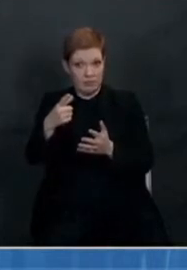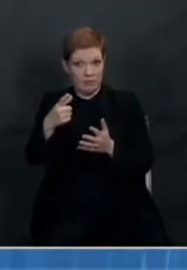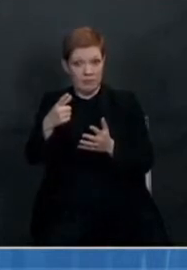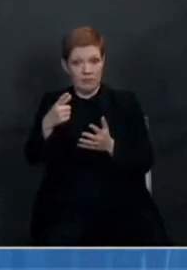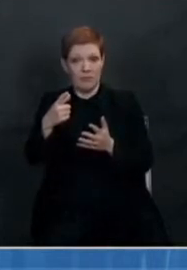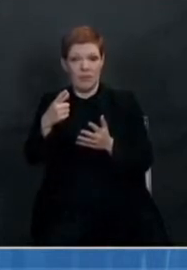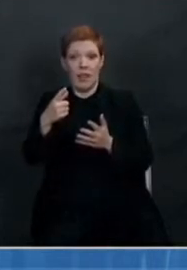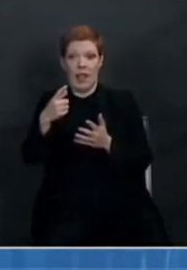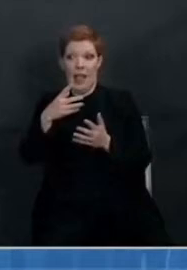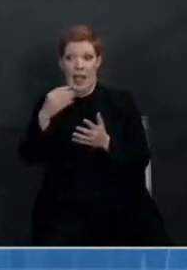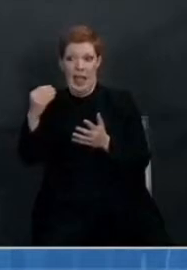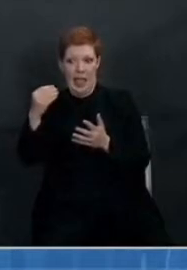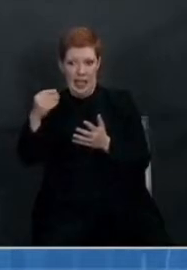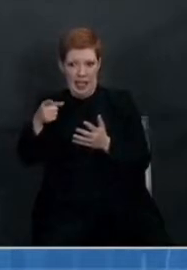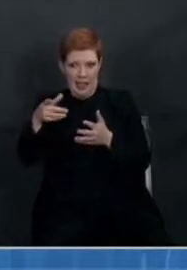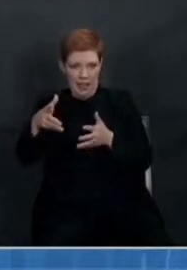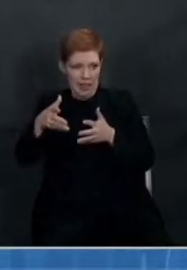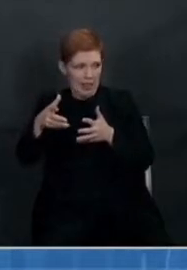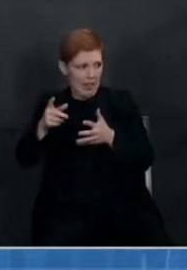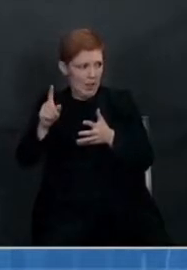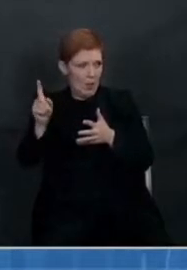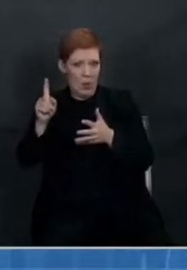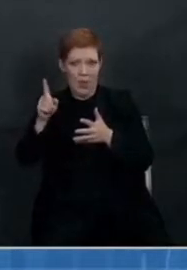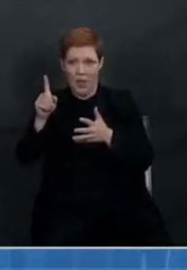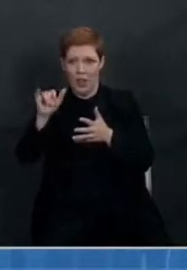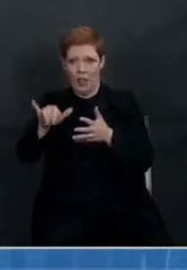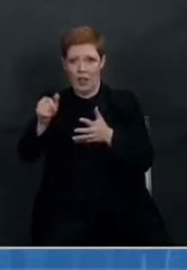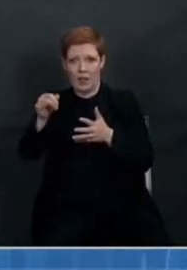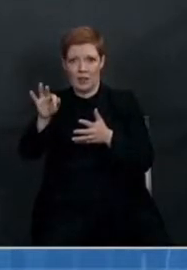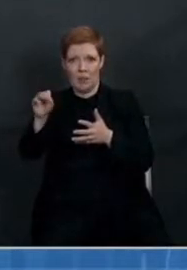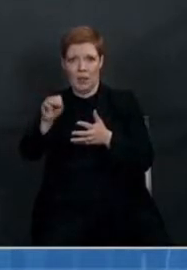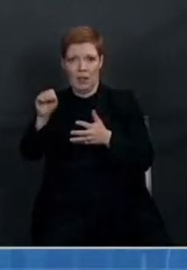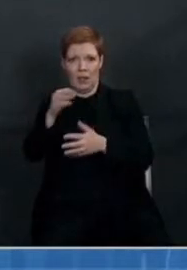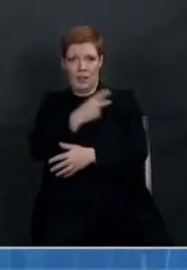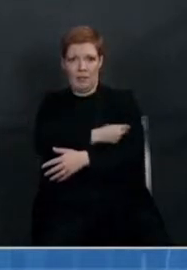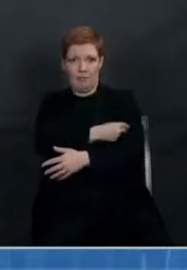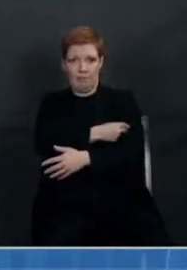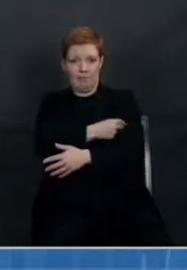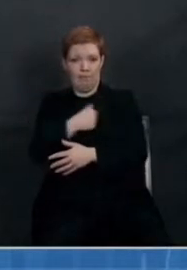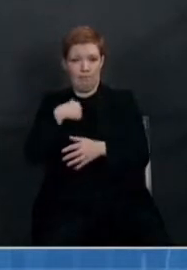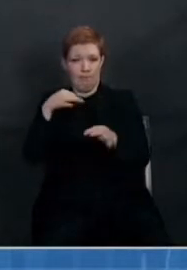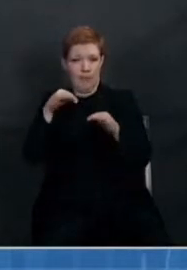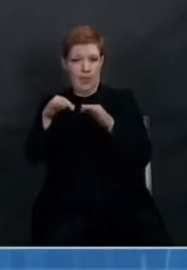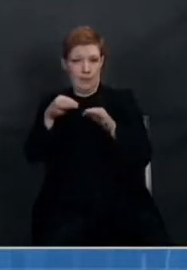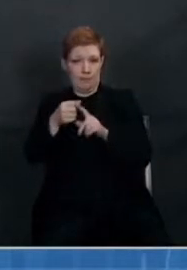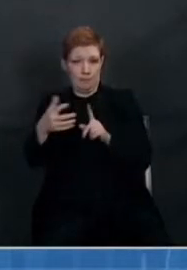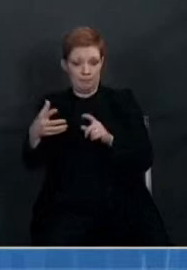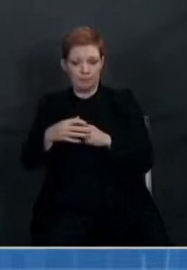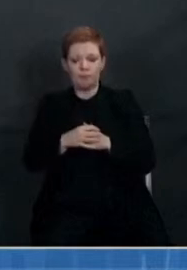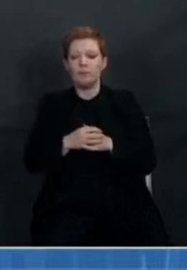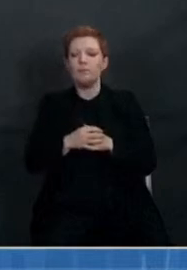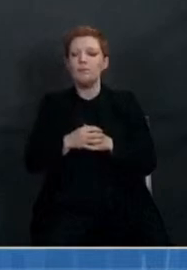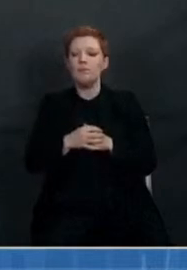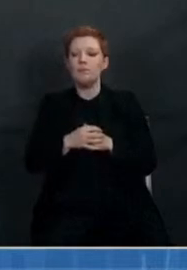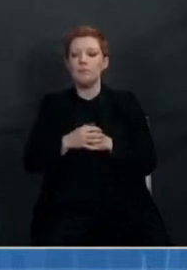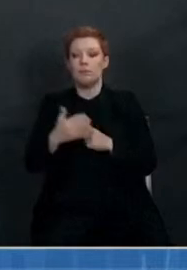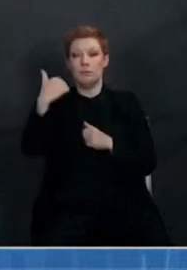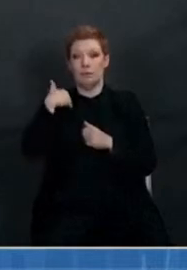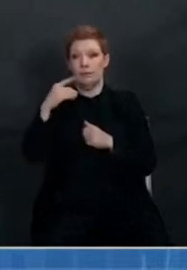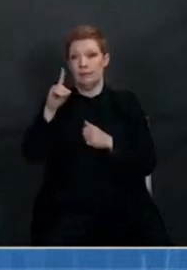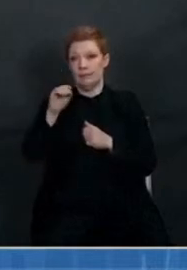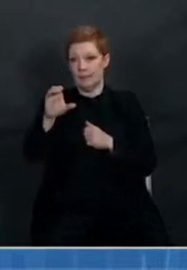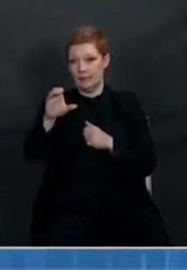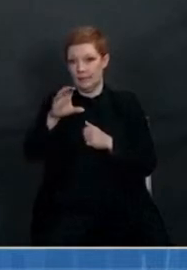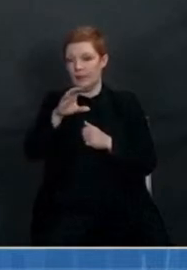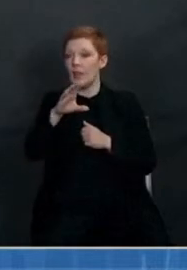Let me explain some of the source of that difference. When the rollout of the vaccine first began in December and